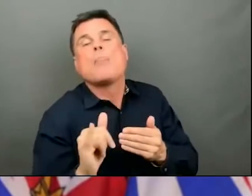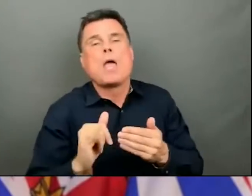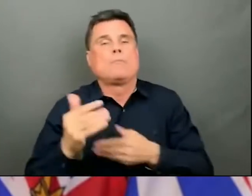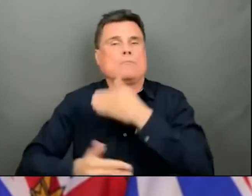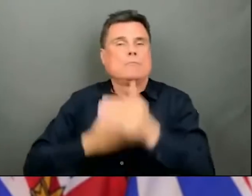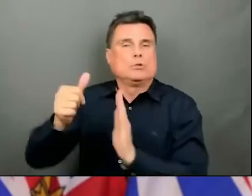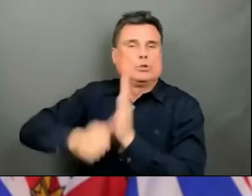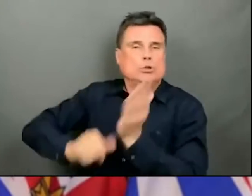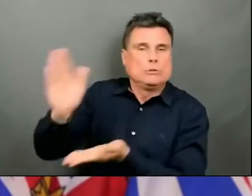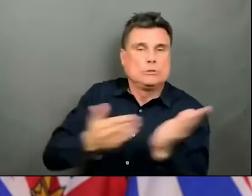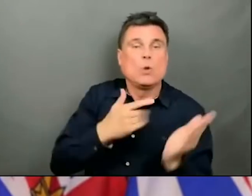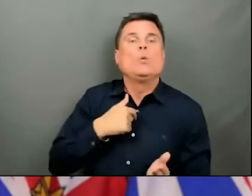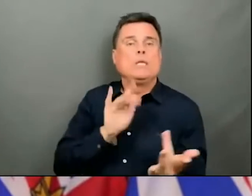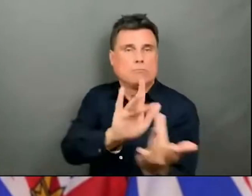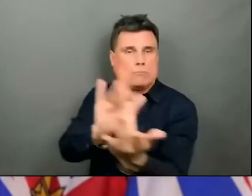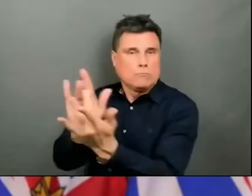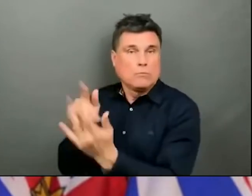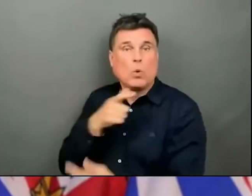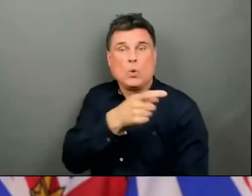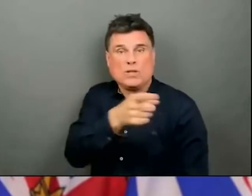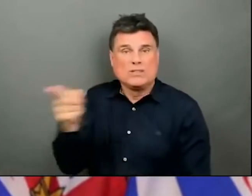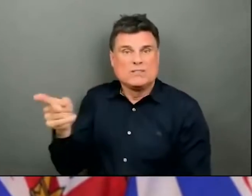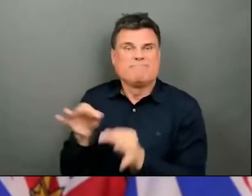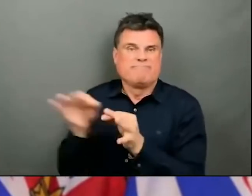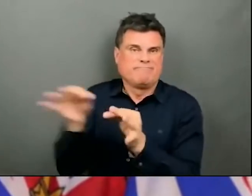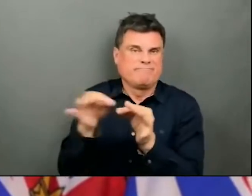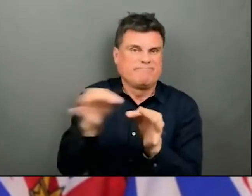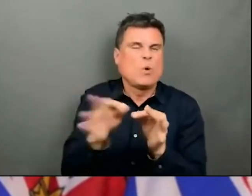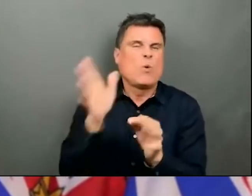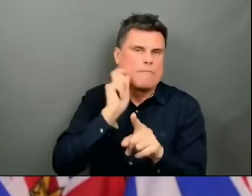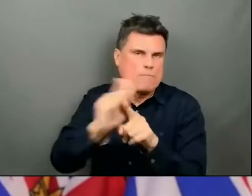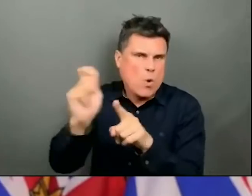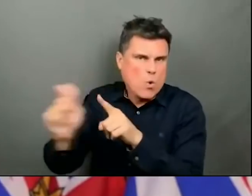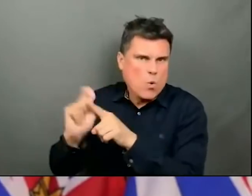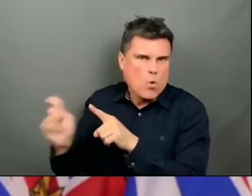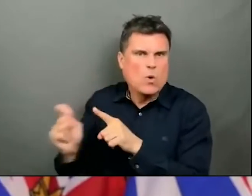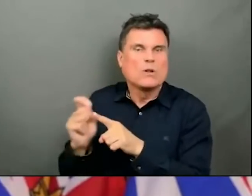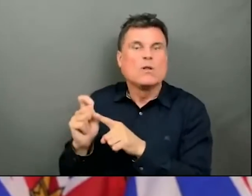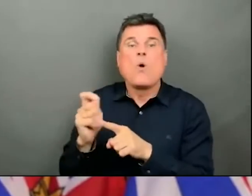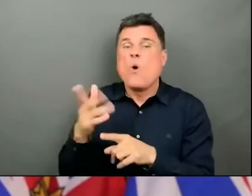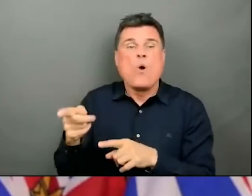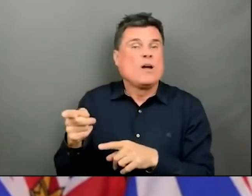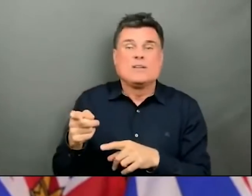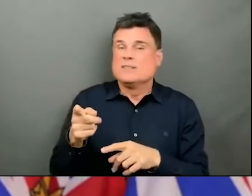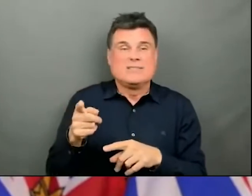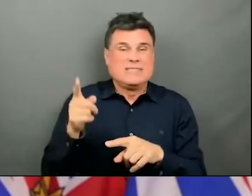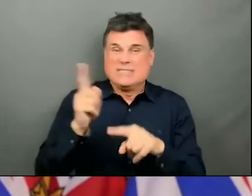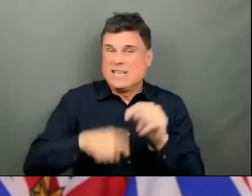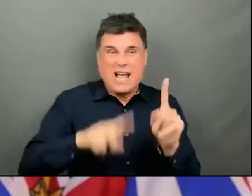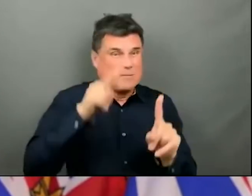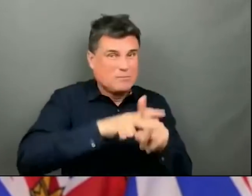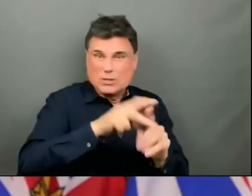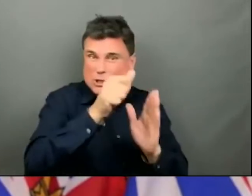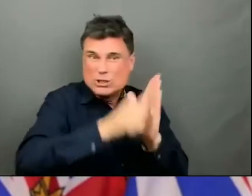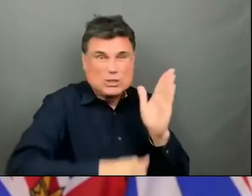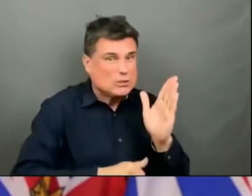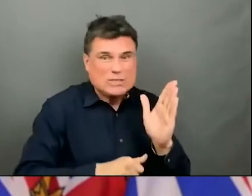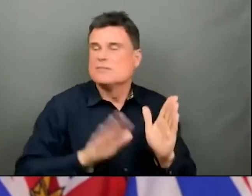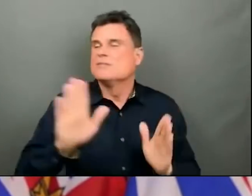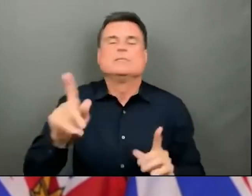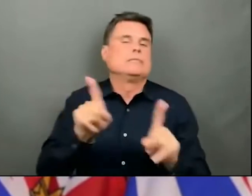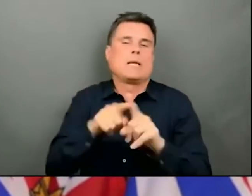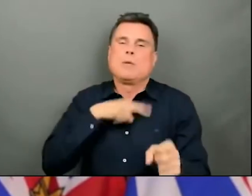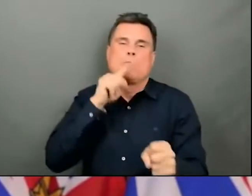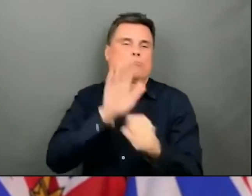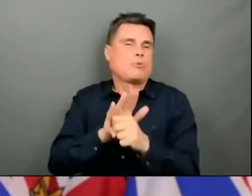postpone their surgery and for patients whose surgery we aren't able to book at this time, I make the same assurance we made to patients last